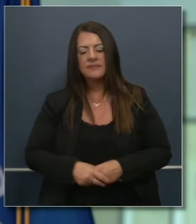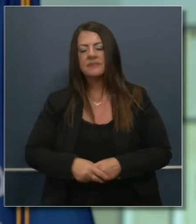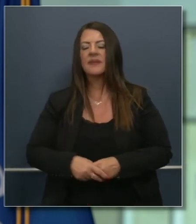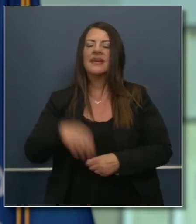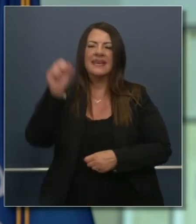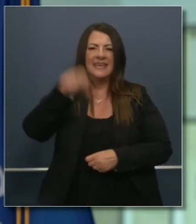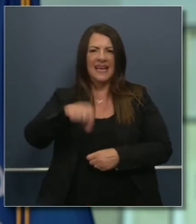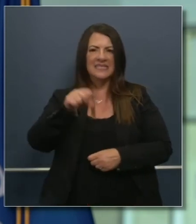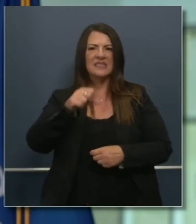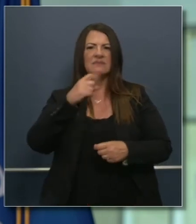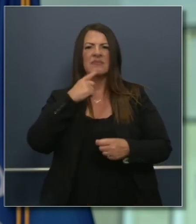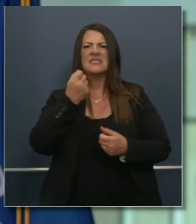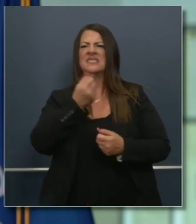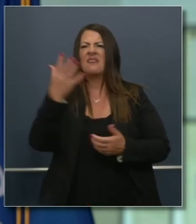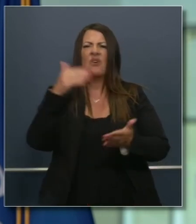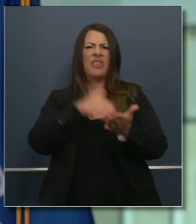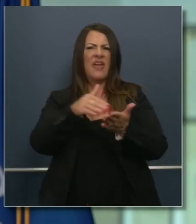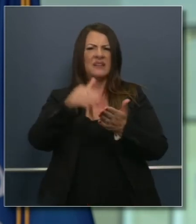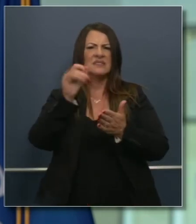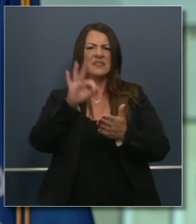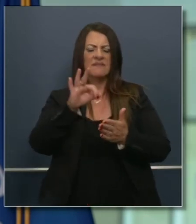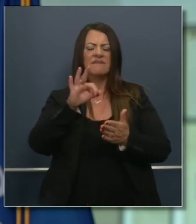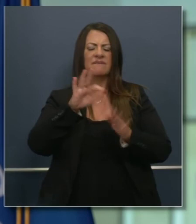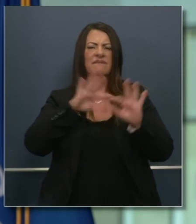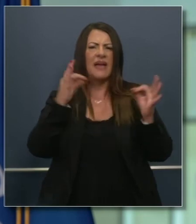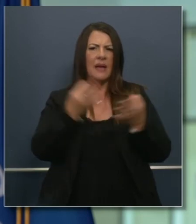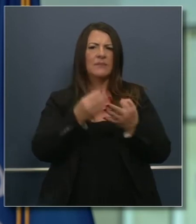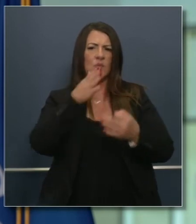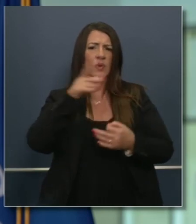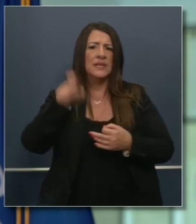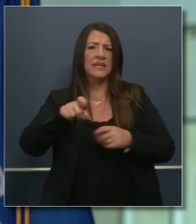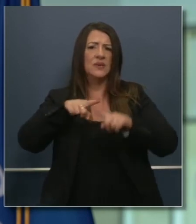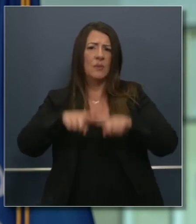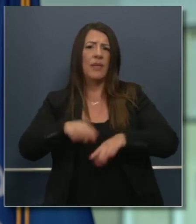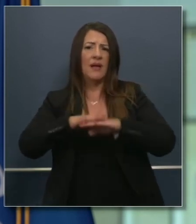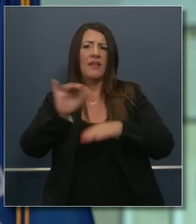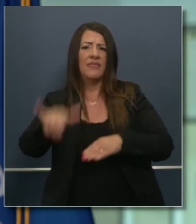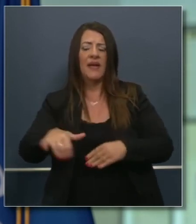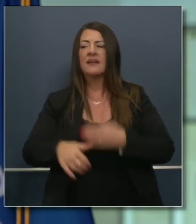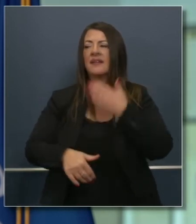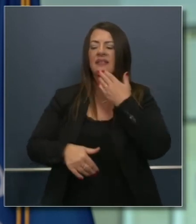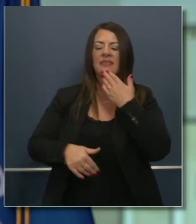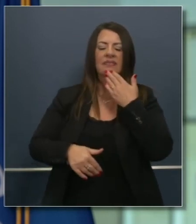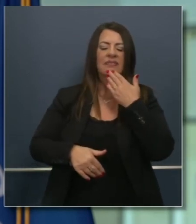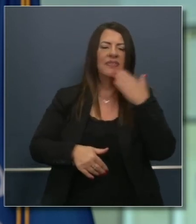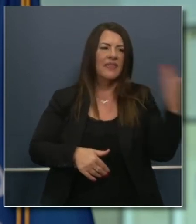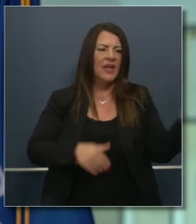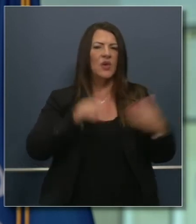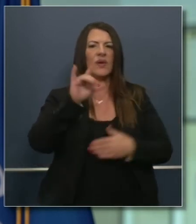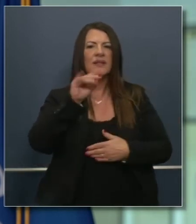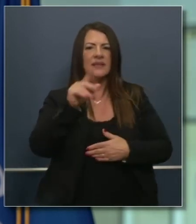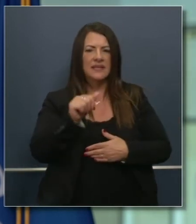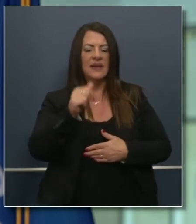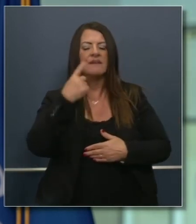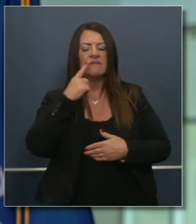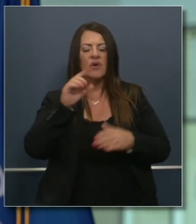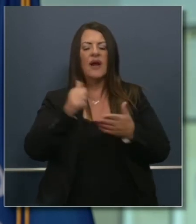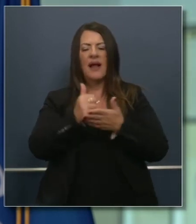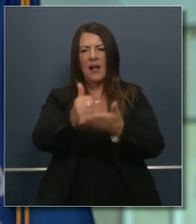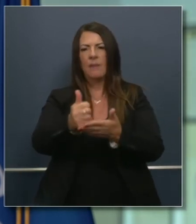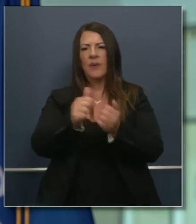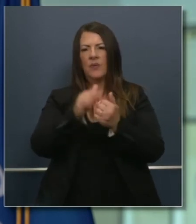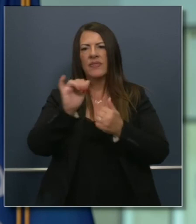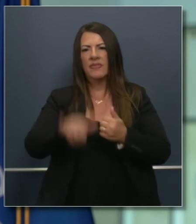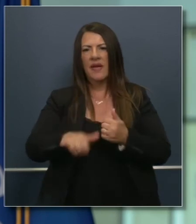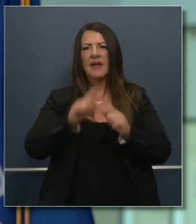families in this state. And so I appreciate, Linda, you're illuminating a little bit more about what's already happening in this space,